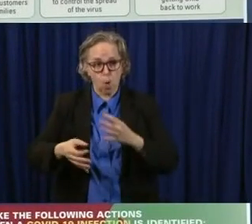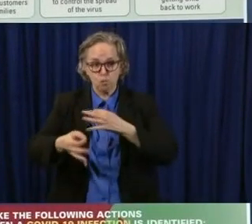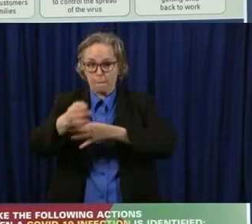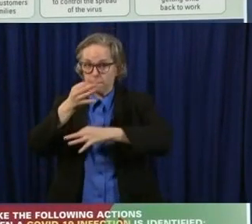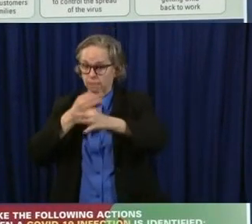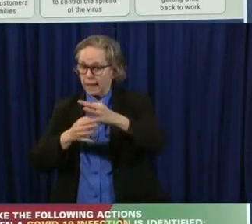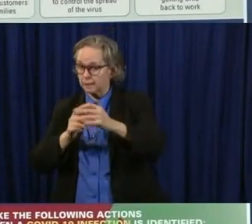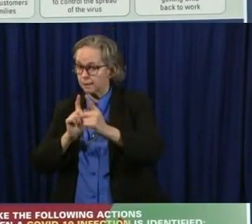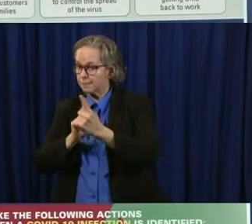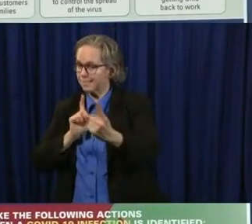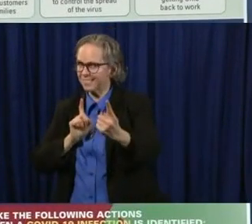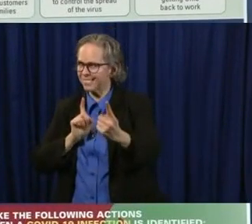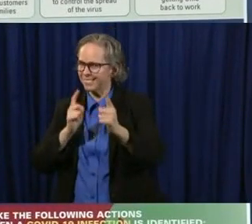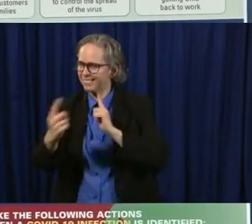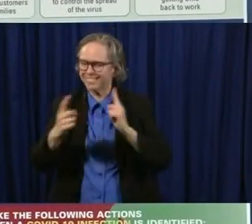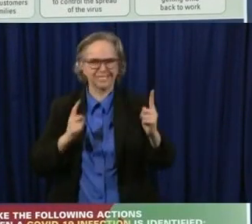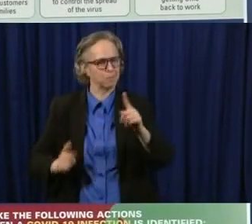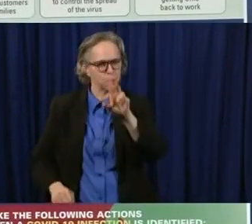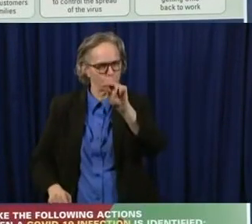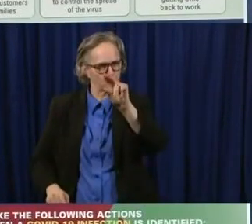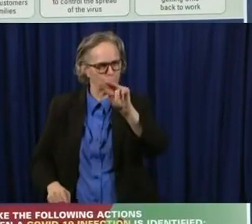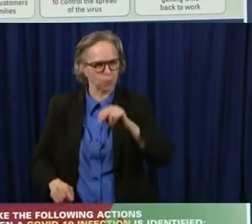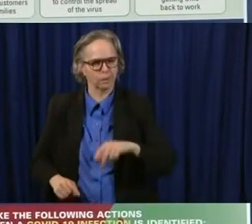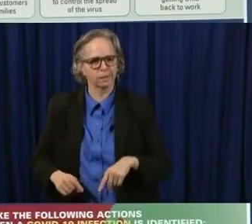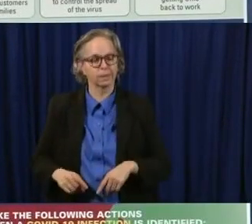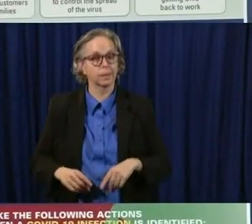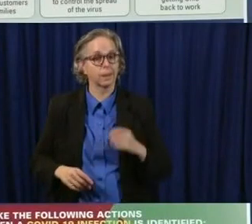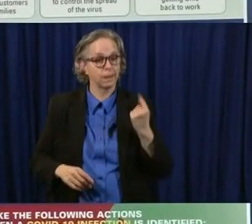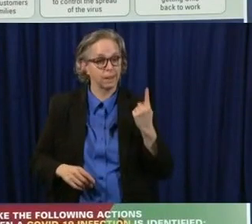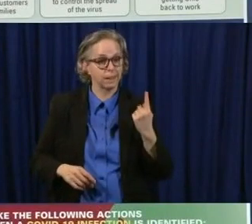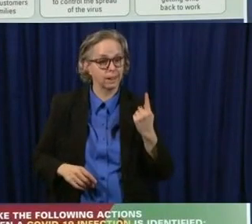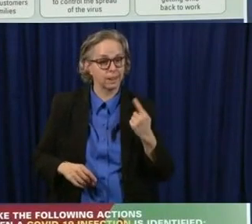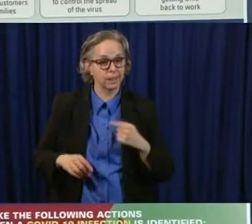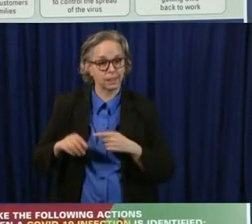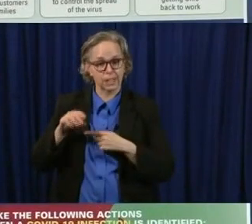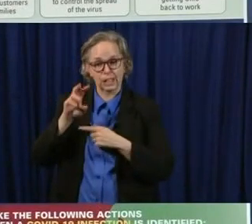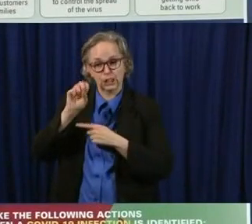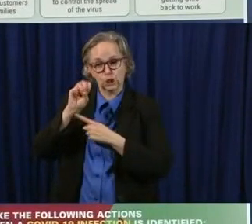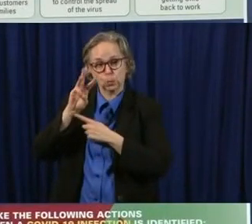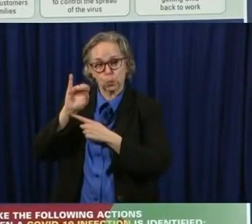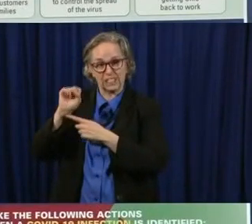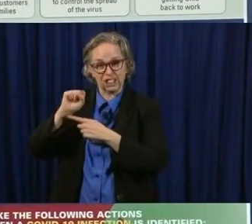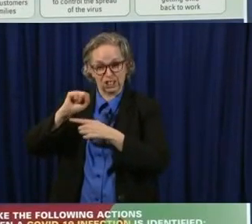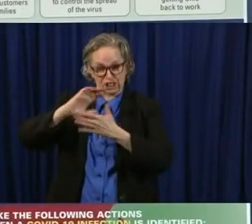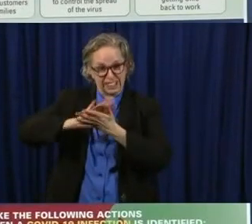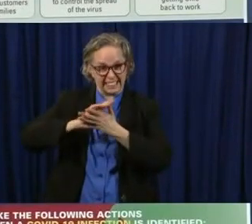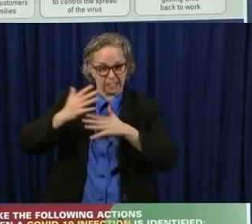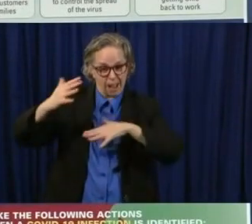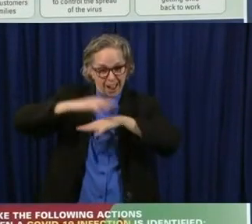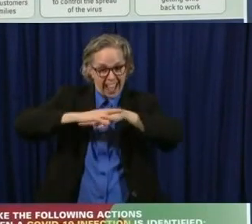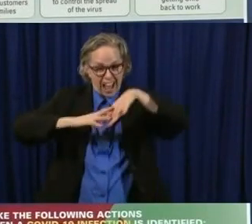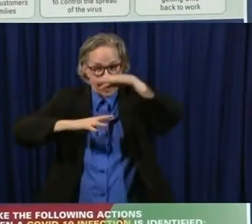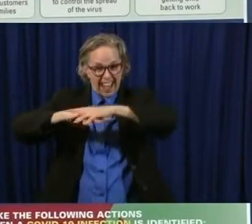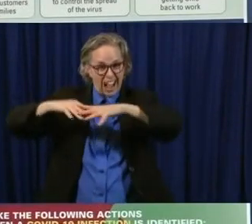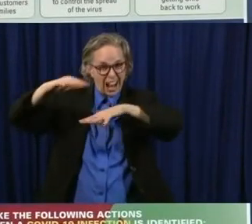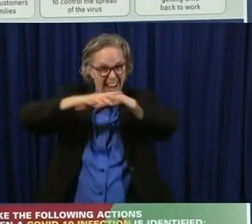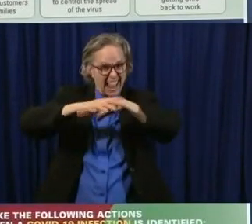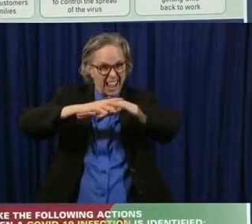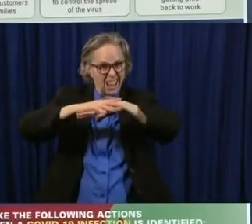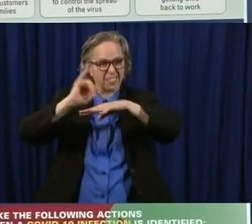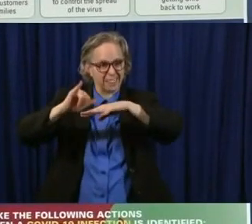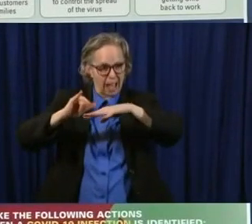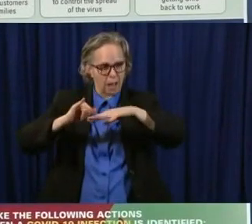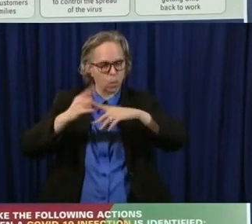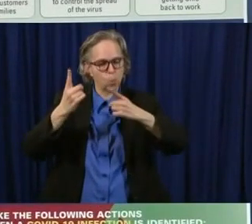as Dr. Acton has said, like the Swiss cheese, we just keep layering things on. The more things you do, uh, the more protection that, that we